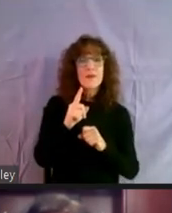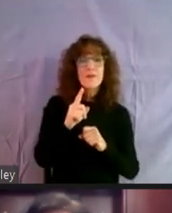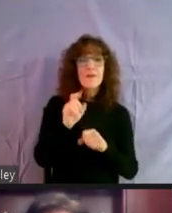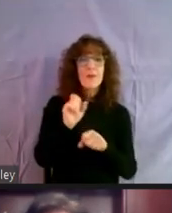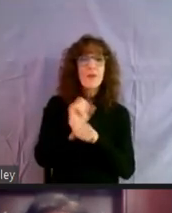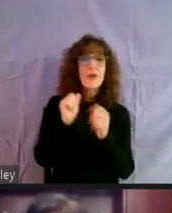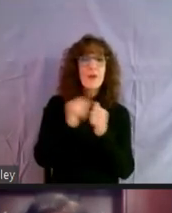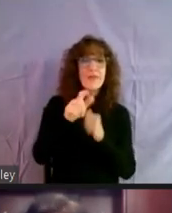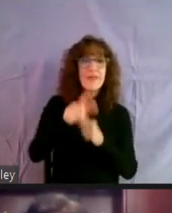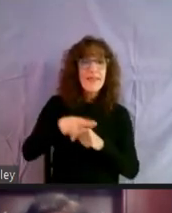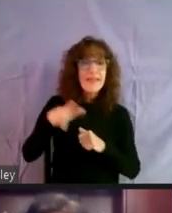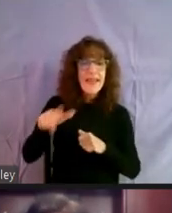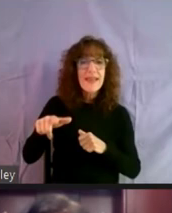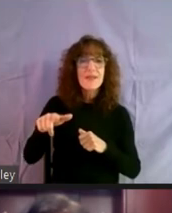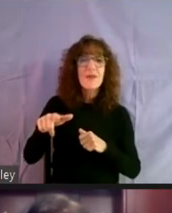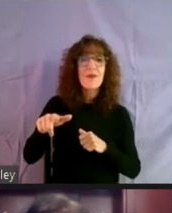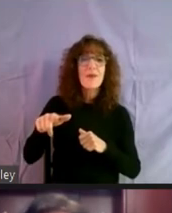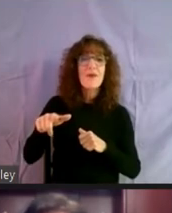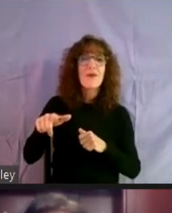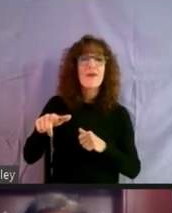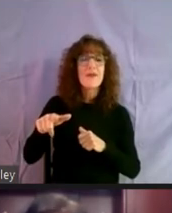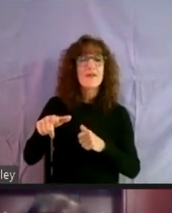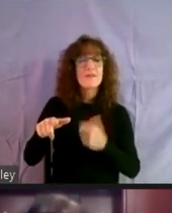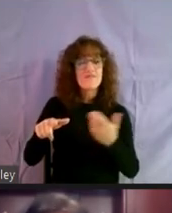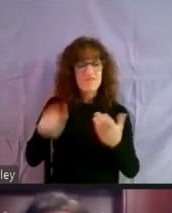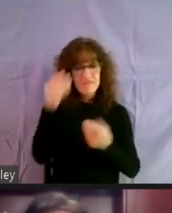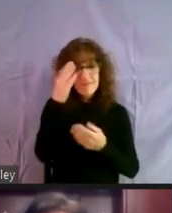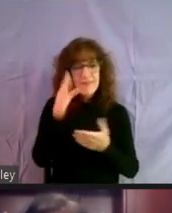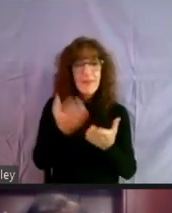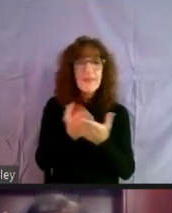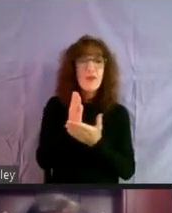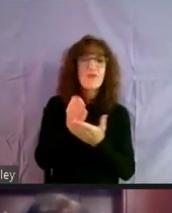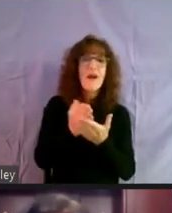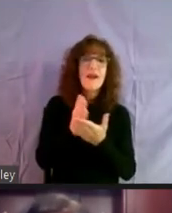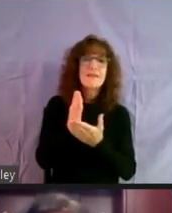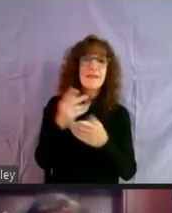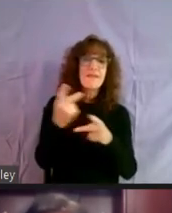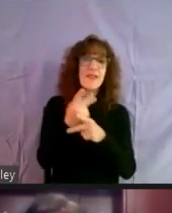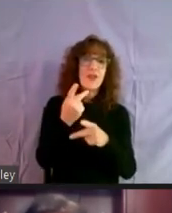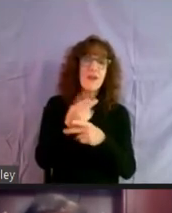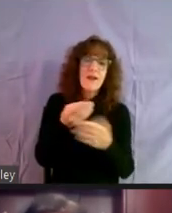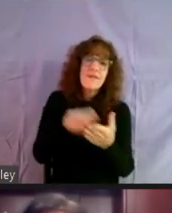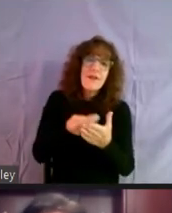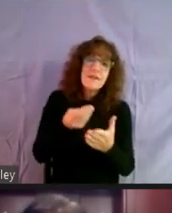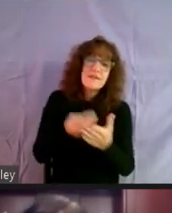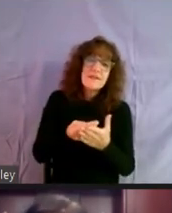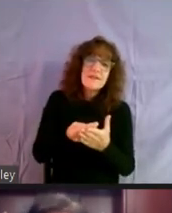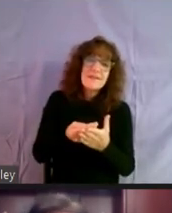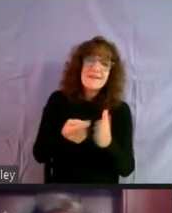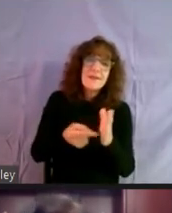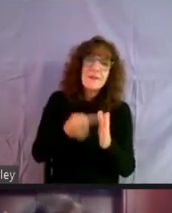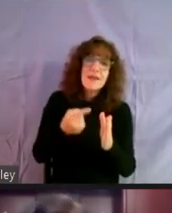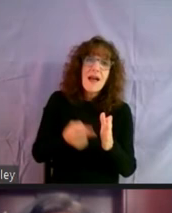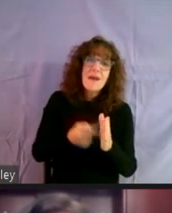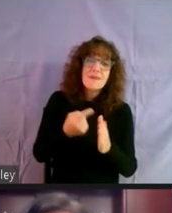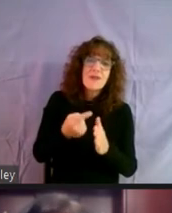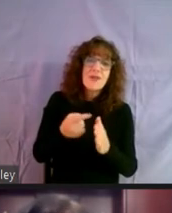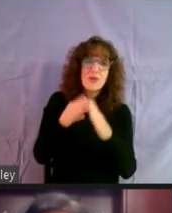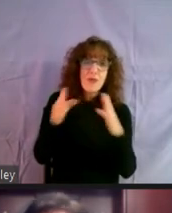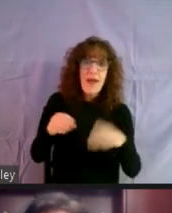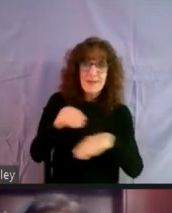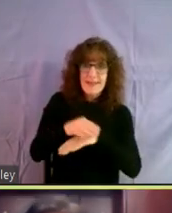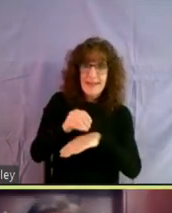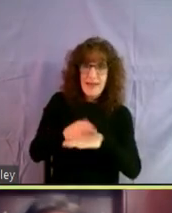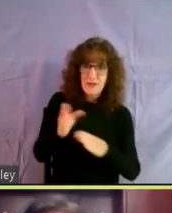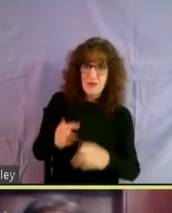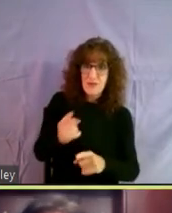working with the landlord, people knowing their rights and, and even figuring out their finances in some cases, right? These are housing counselors that you've got.